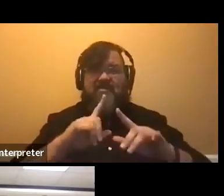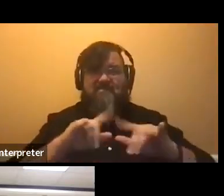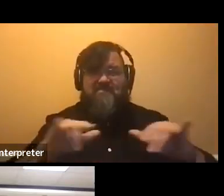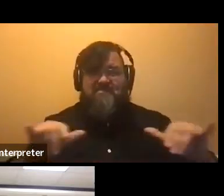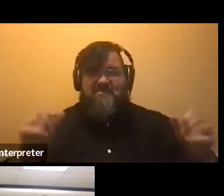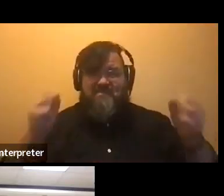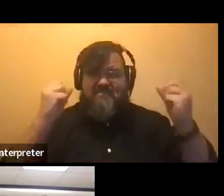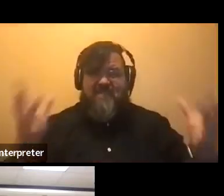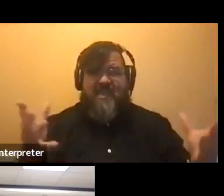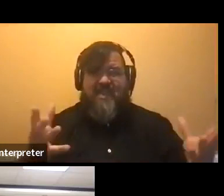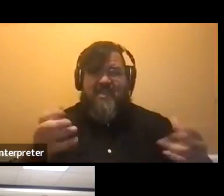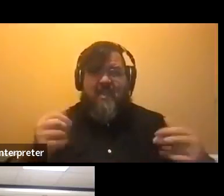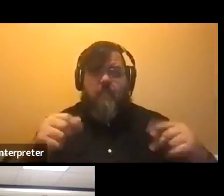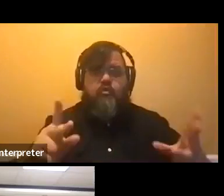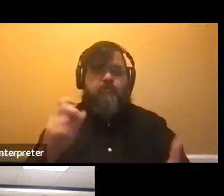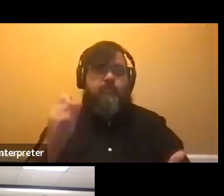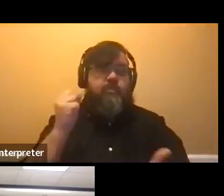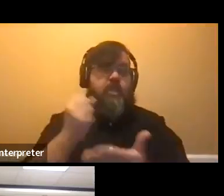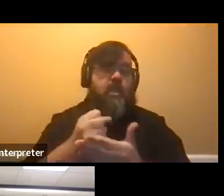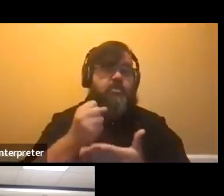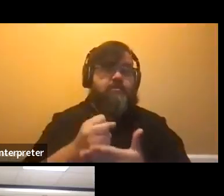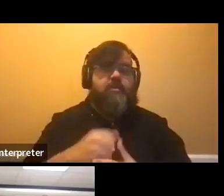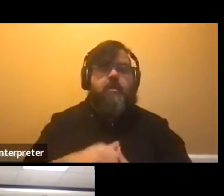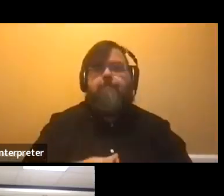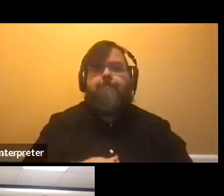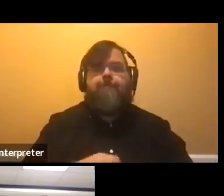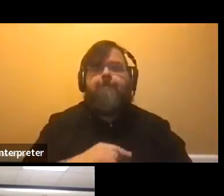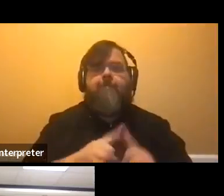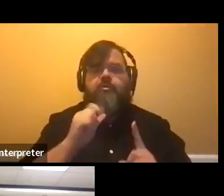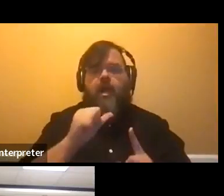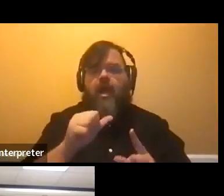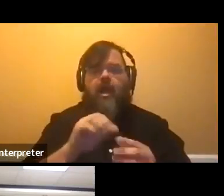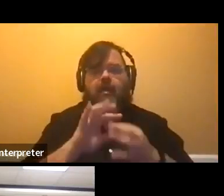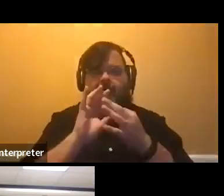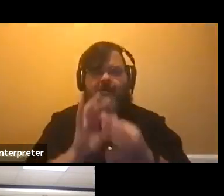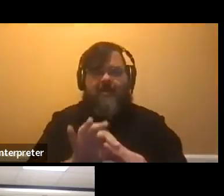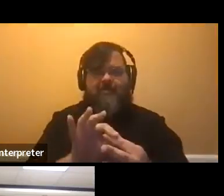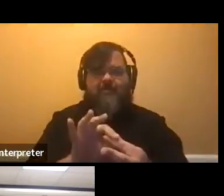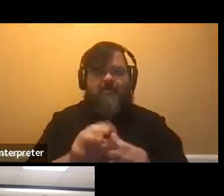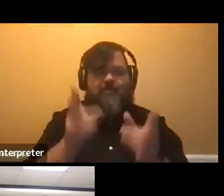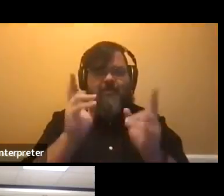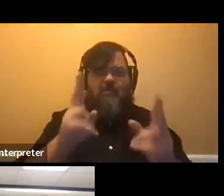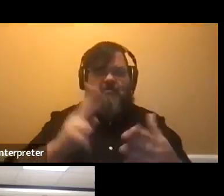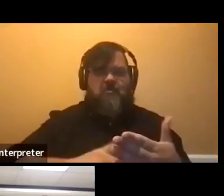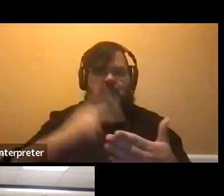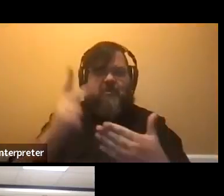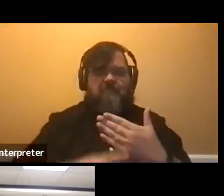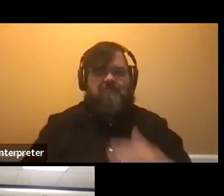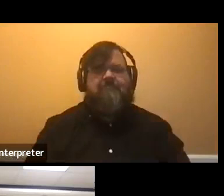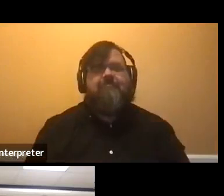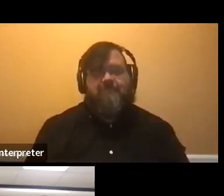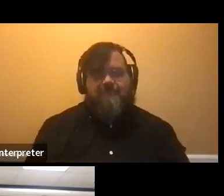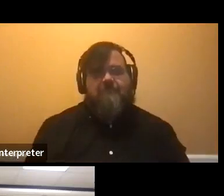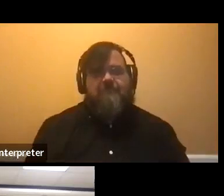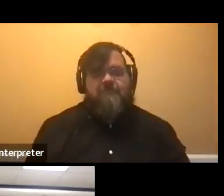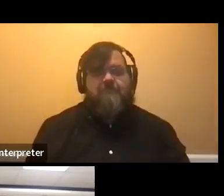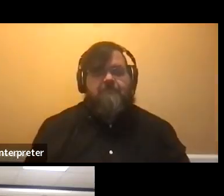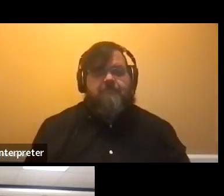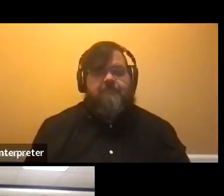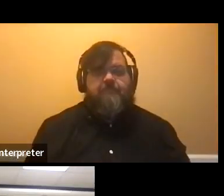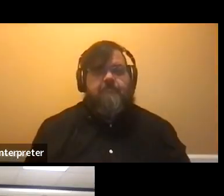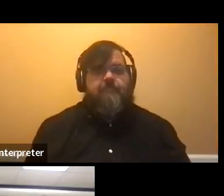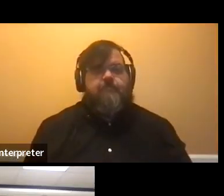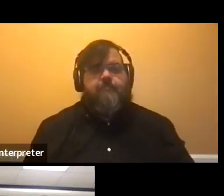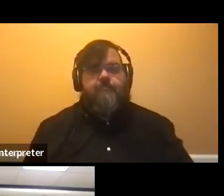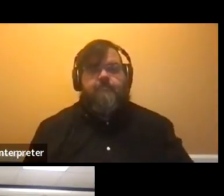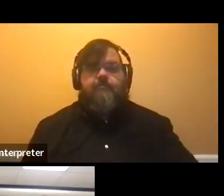scholarships. However, they're not connected to the honors program. So that hopefully that answers your question. It's